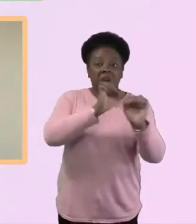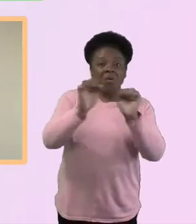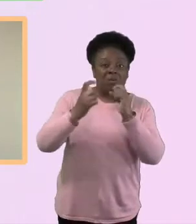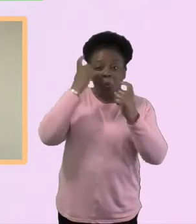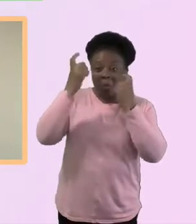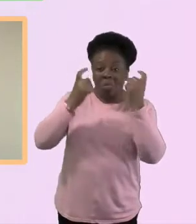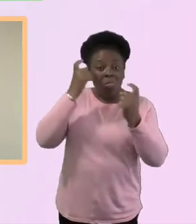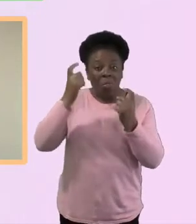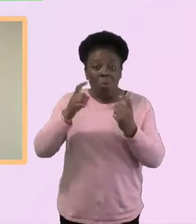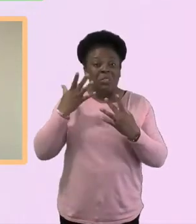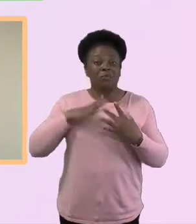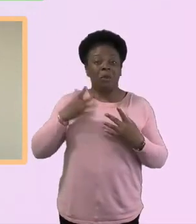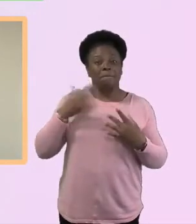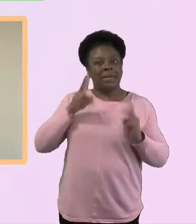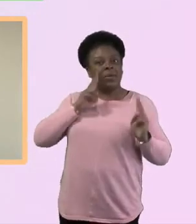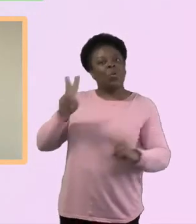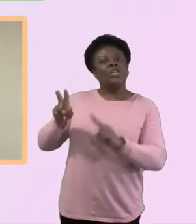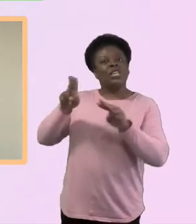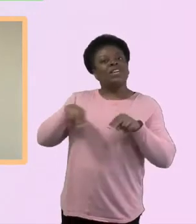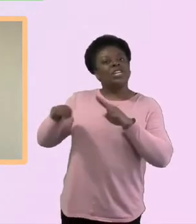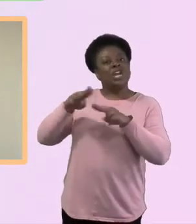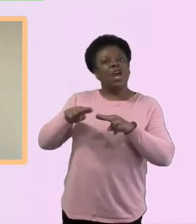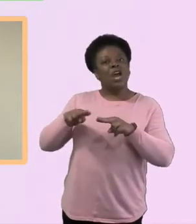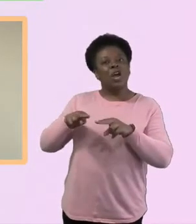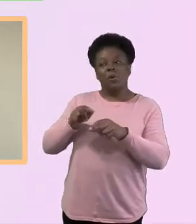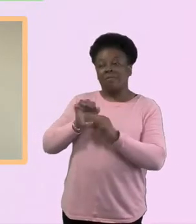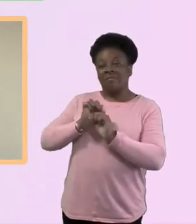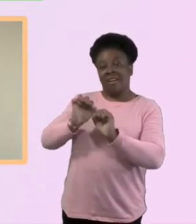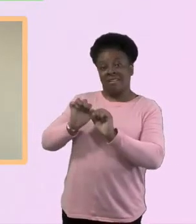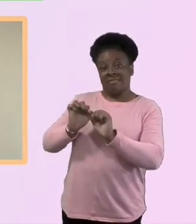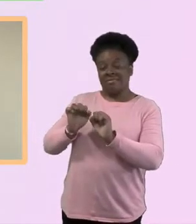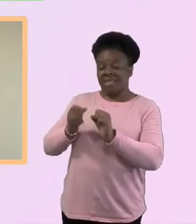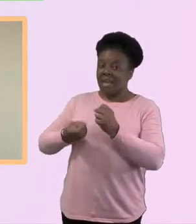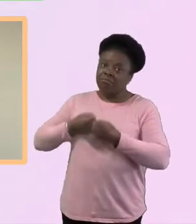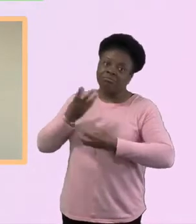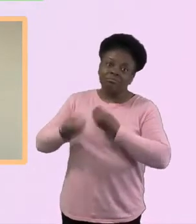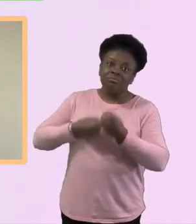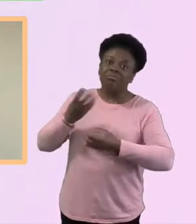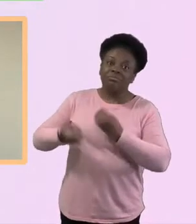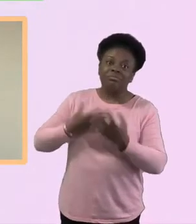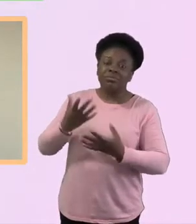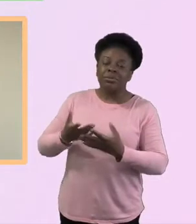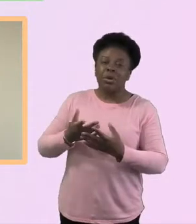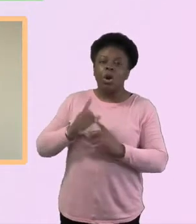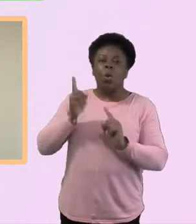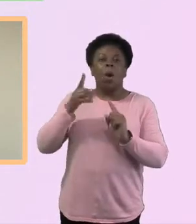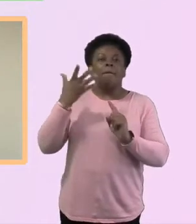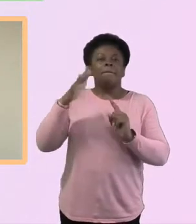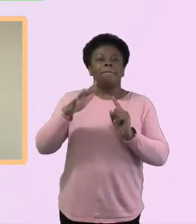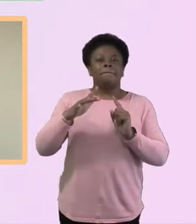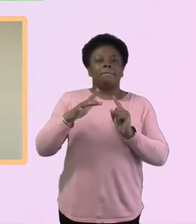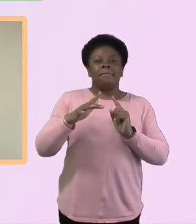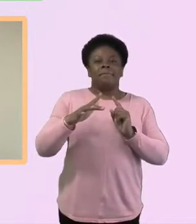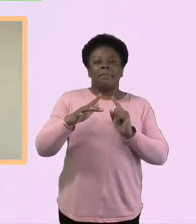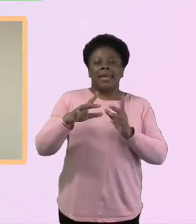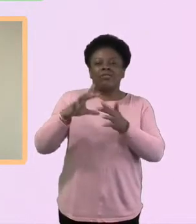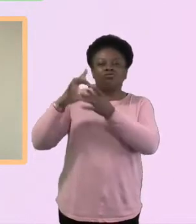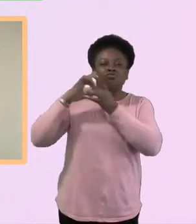on the video, and what, maybe God's spoken to you, what's resonated with you about those things?